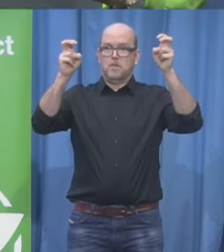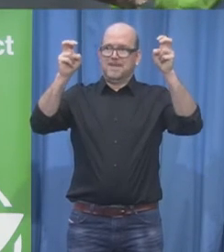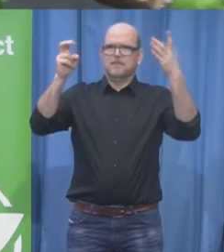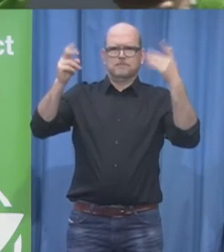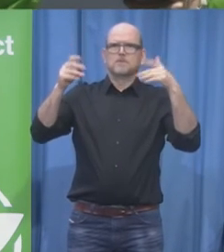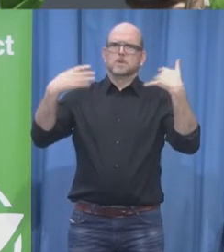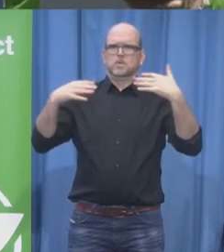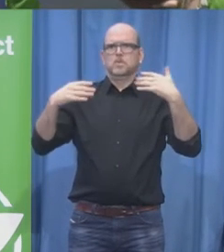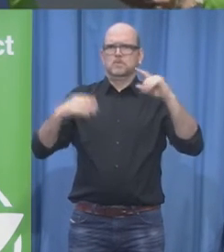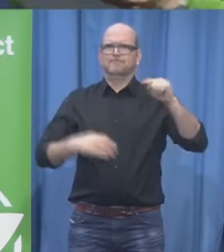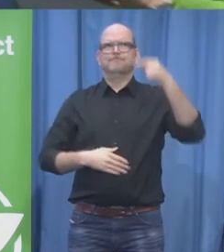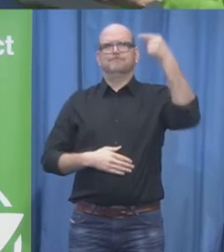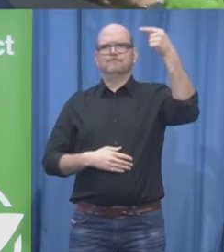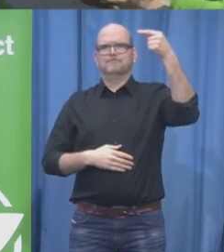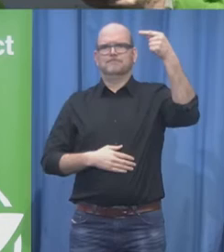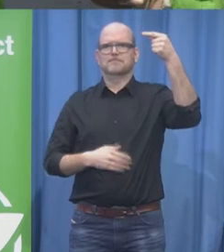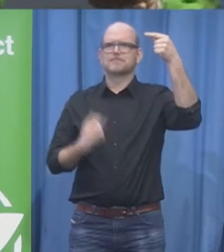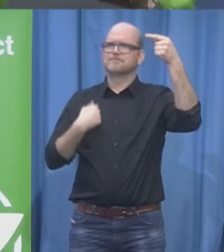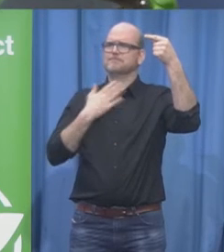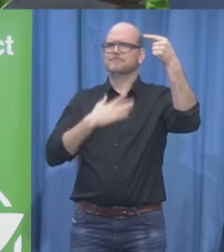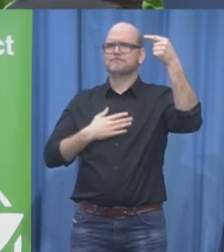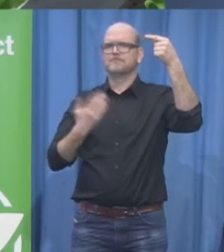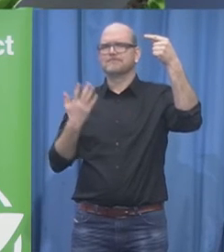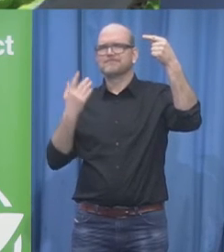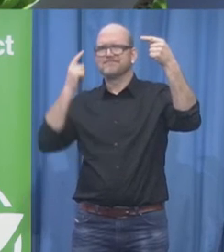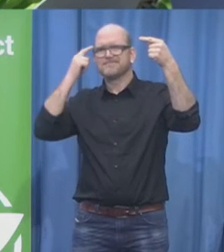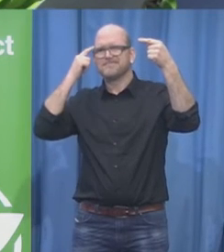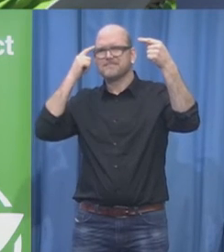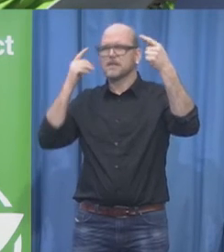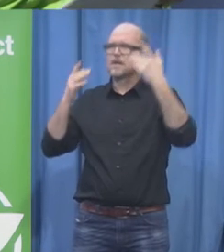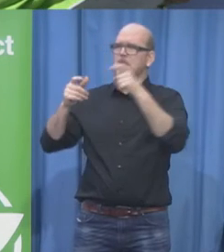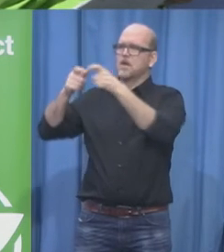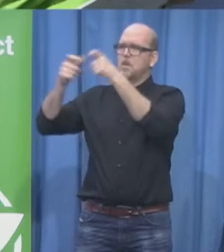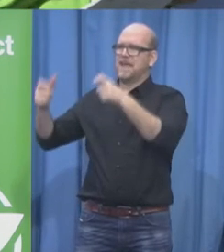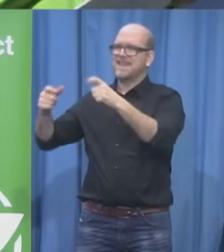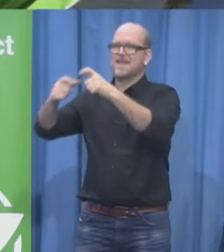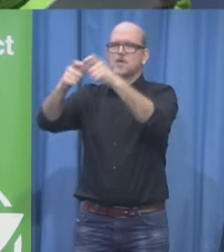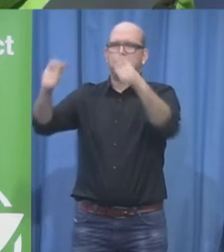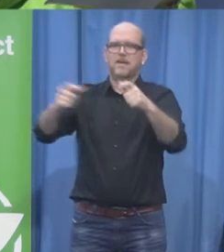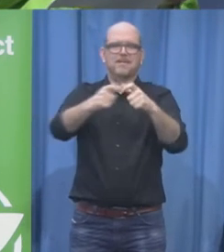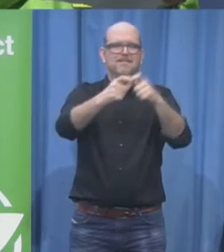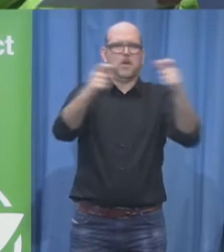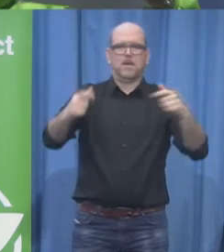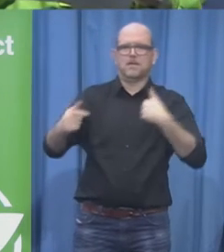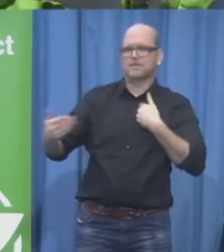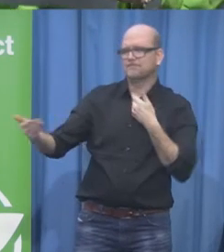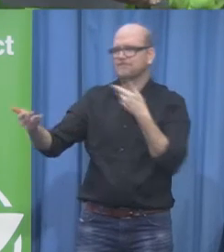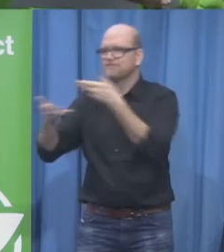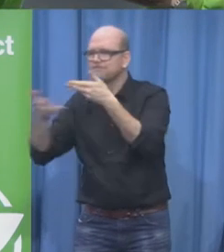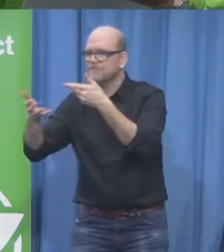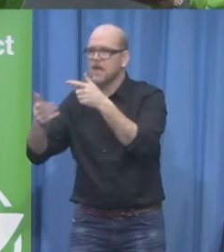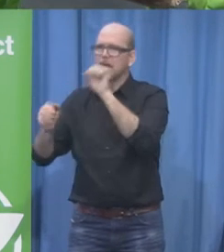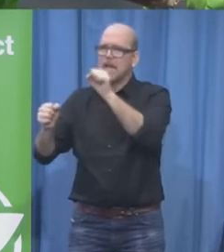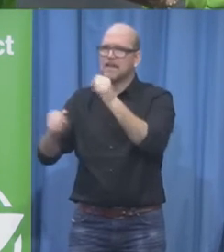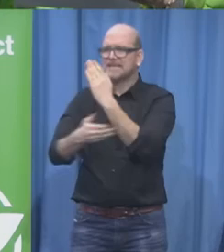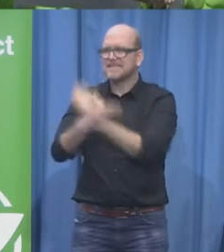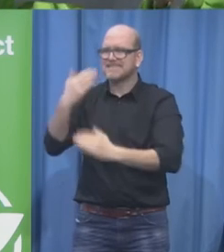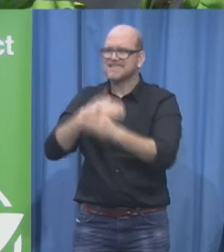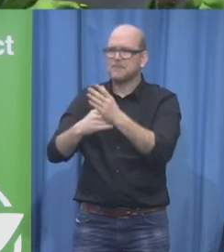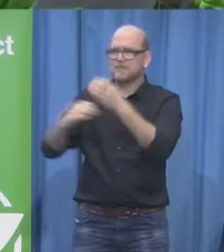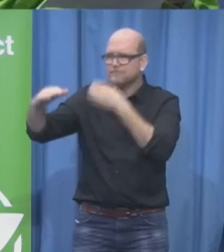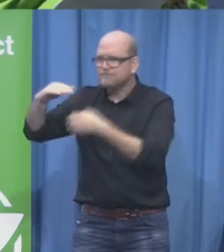finally came out of the disability closet and owned my own disability as a registered blind person I